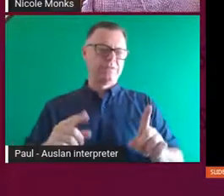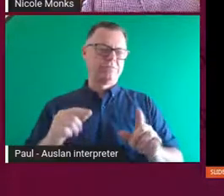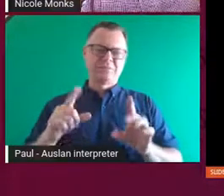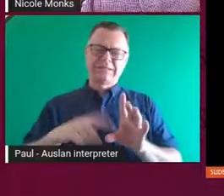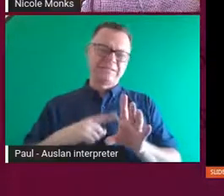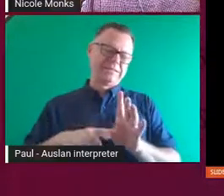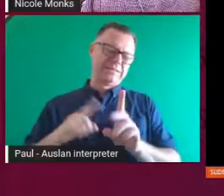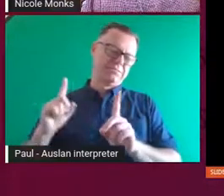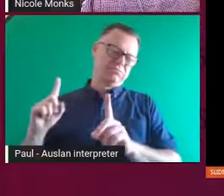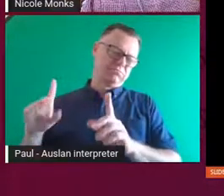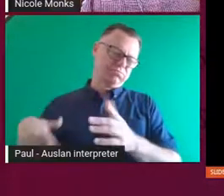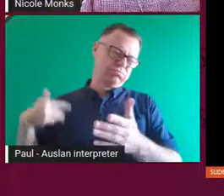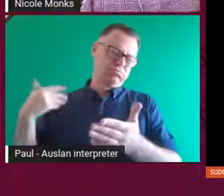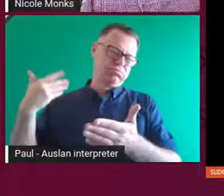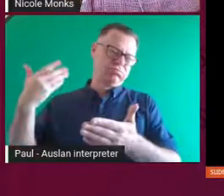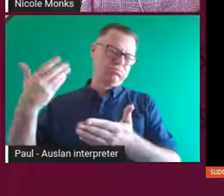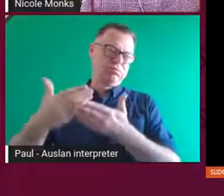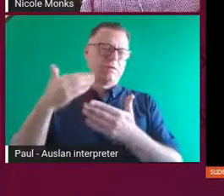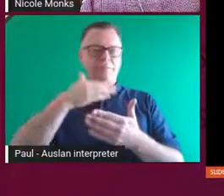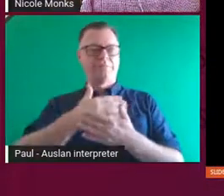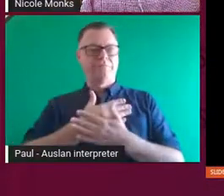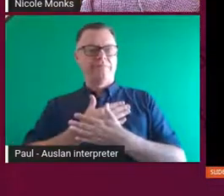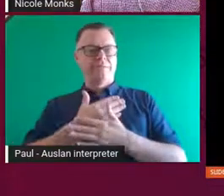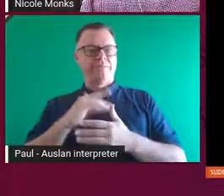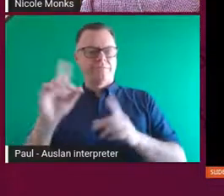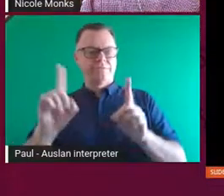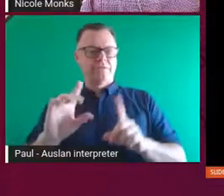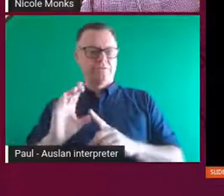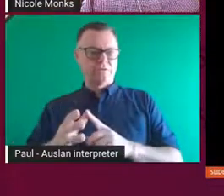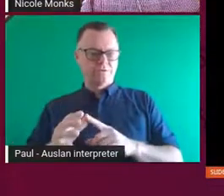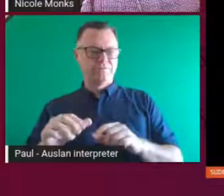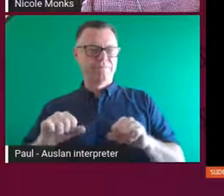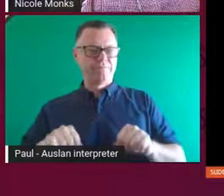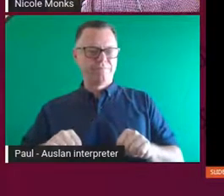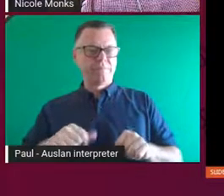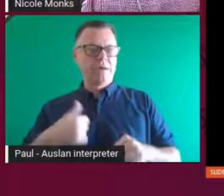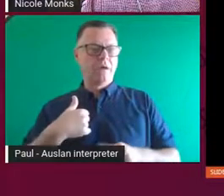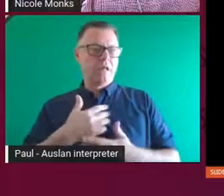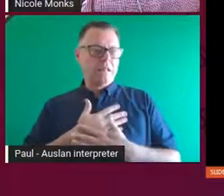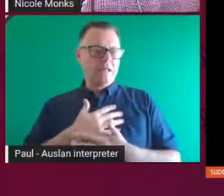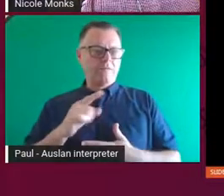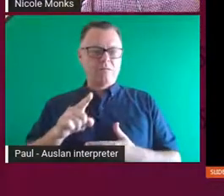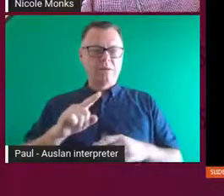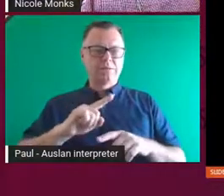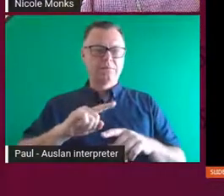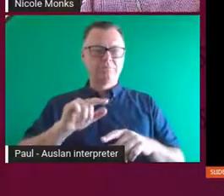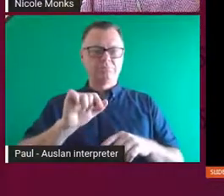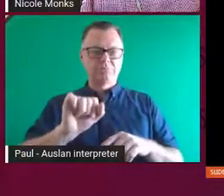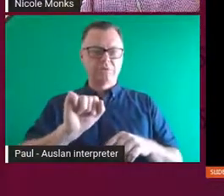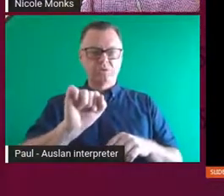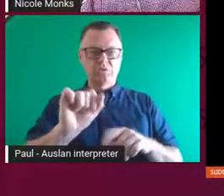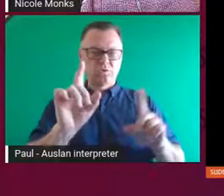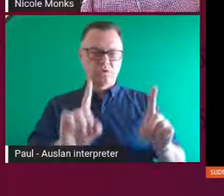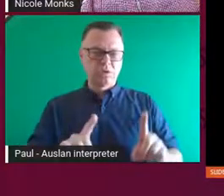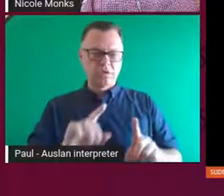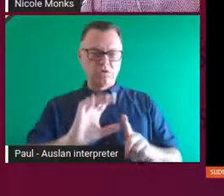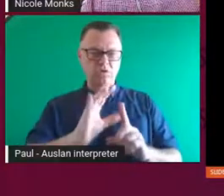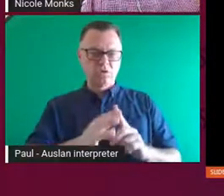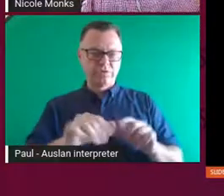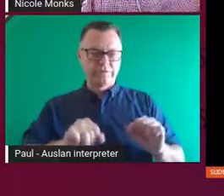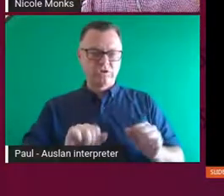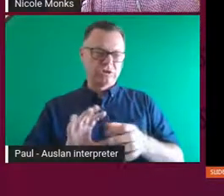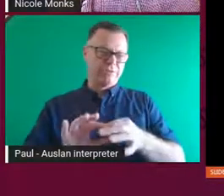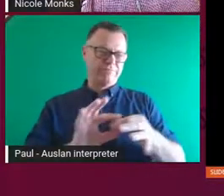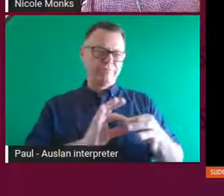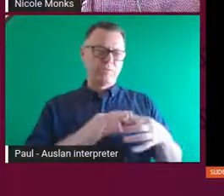tradition in Melbourne. And I think what's really fabulous is the connection between both cultures in your design. So the